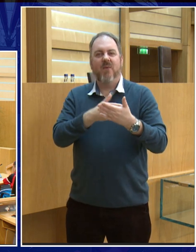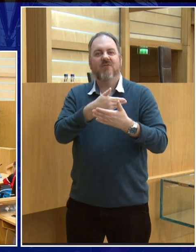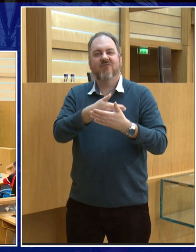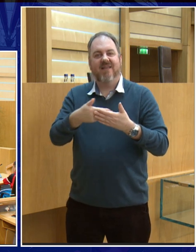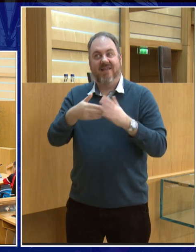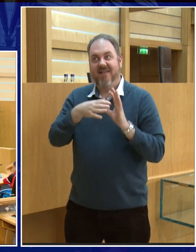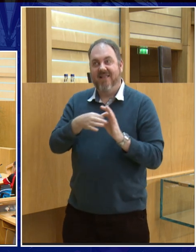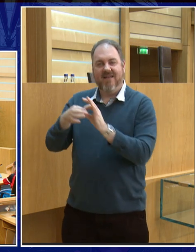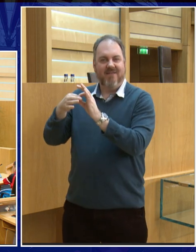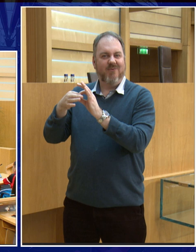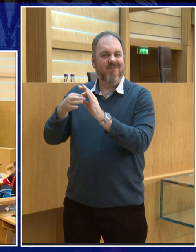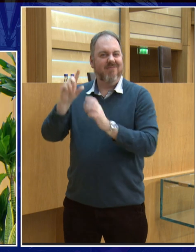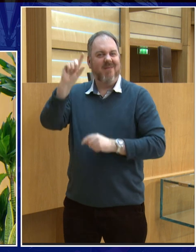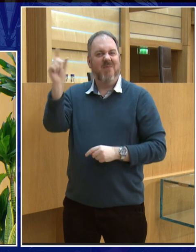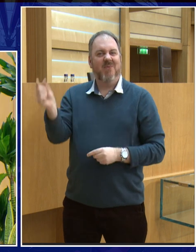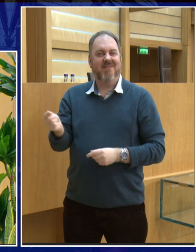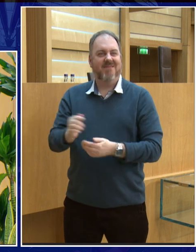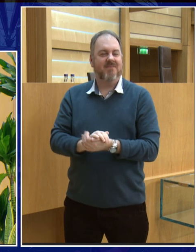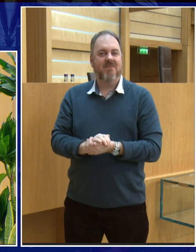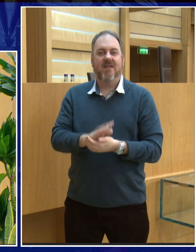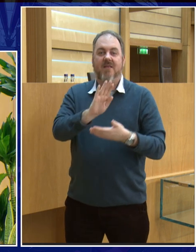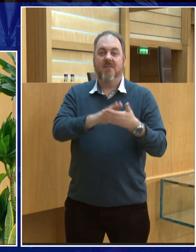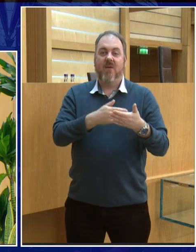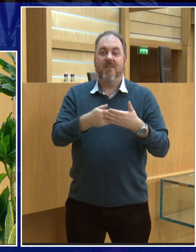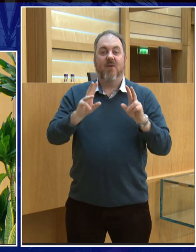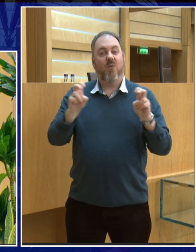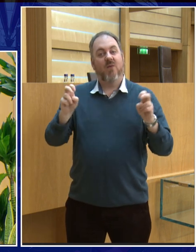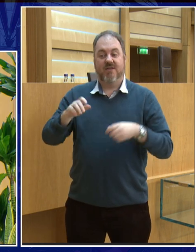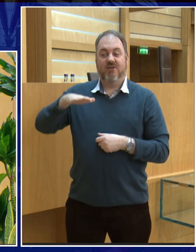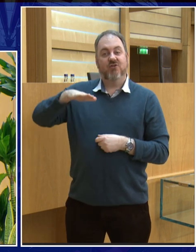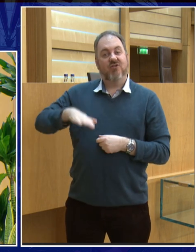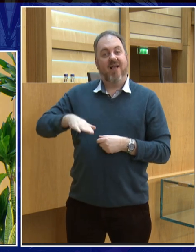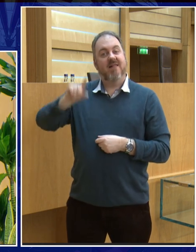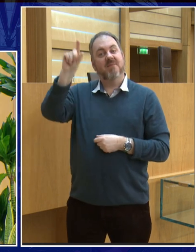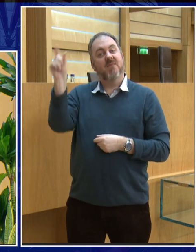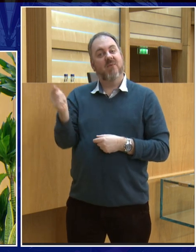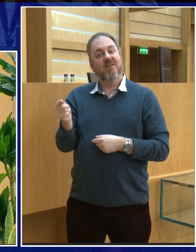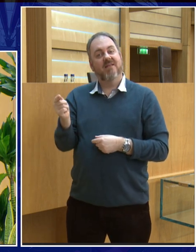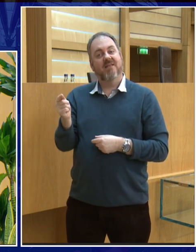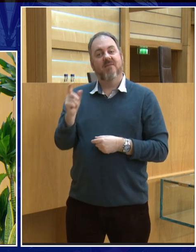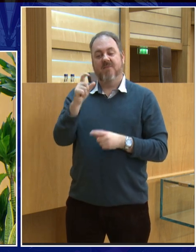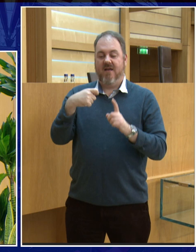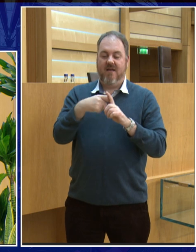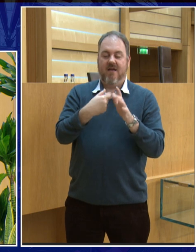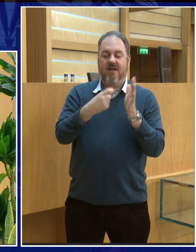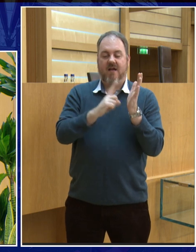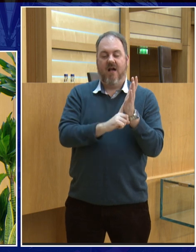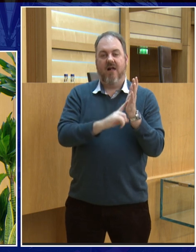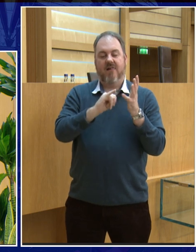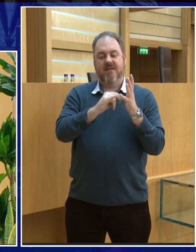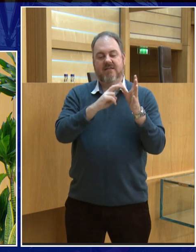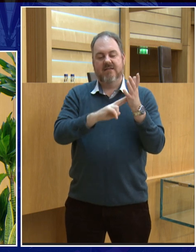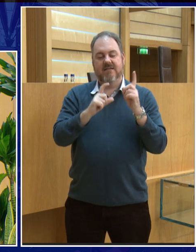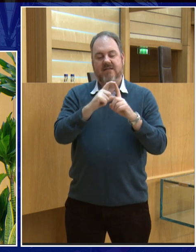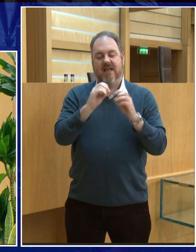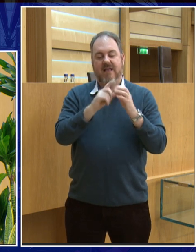can't do the poem here, but there's a poem called Child Moon and it's by a chap called Carl Sandberg and